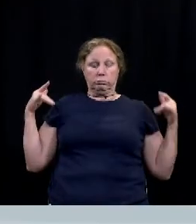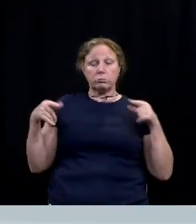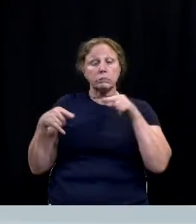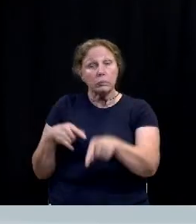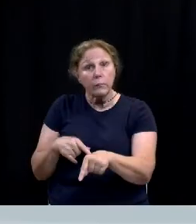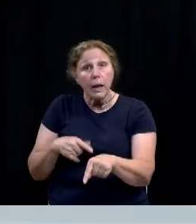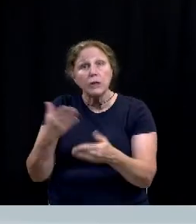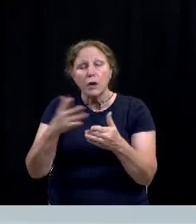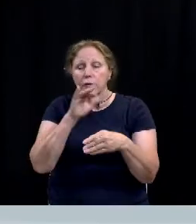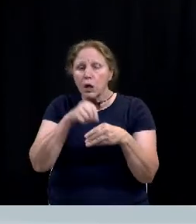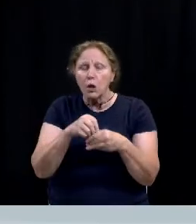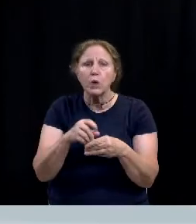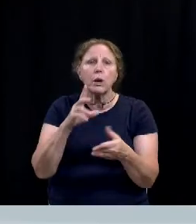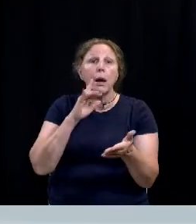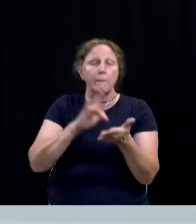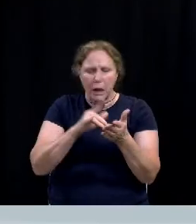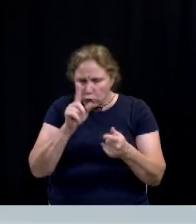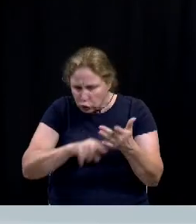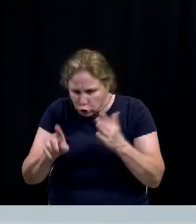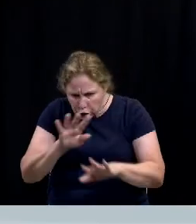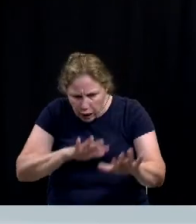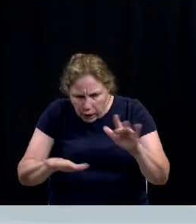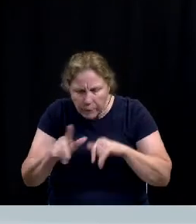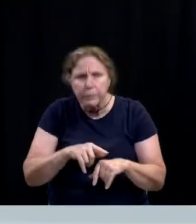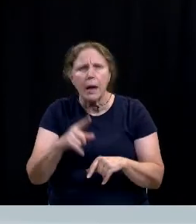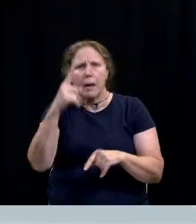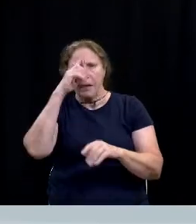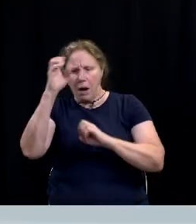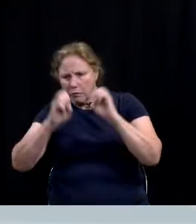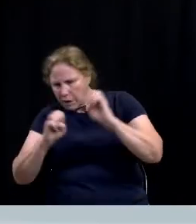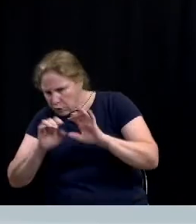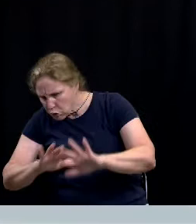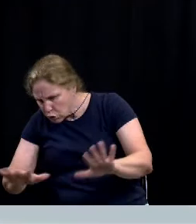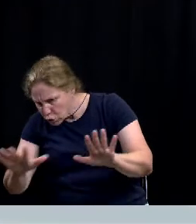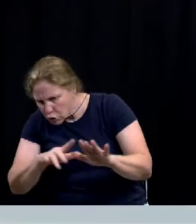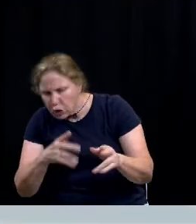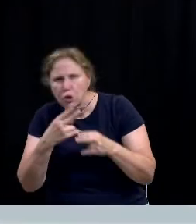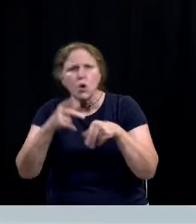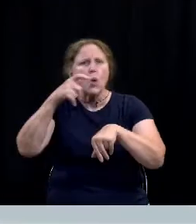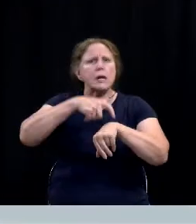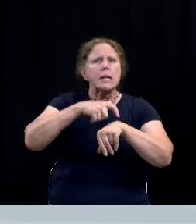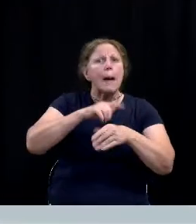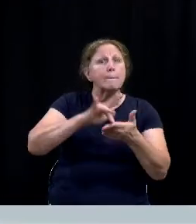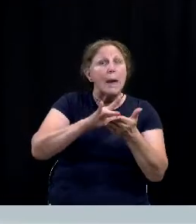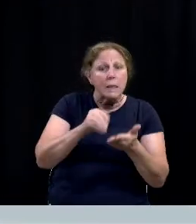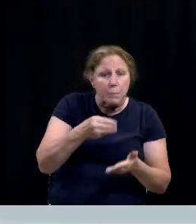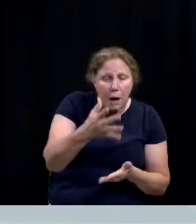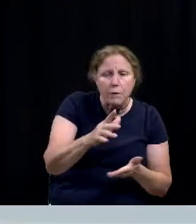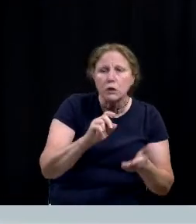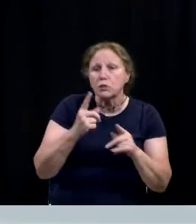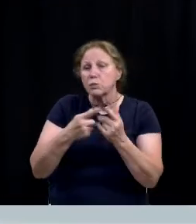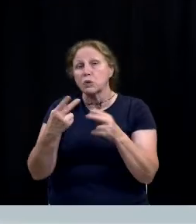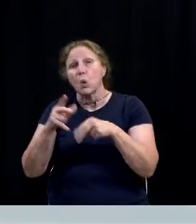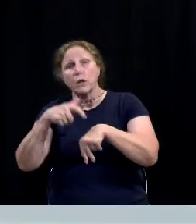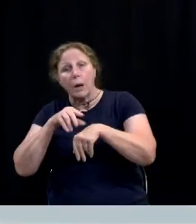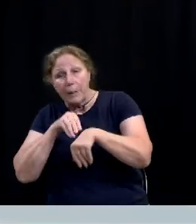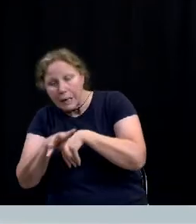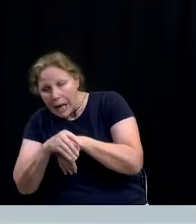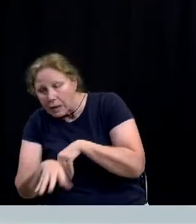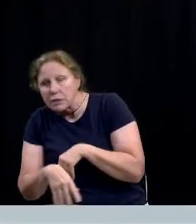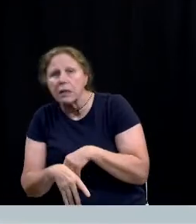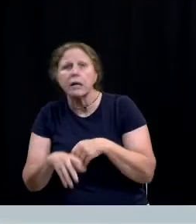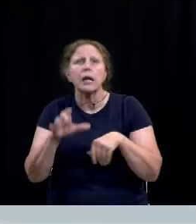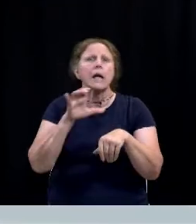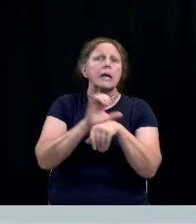would include medical clearance psychiatric consultation short-term crisis medications short-term counseling case management